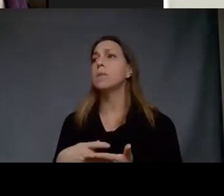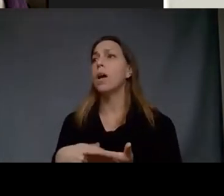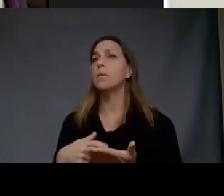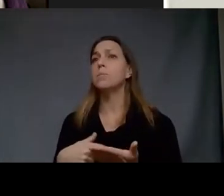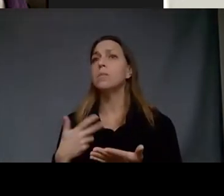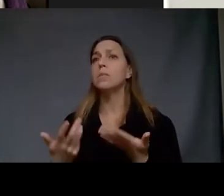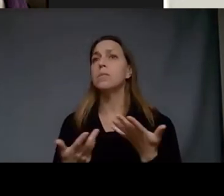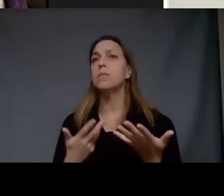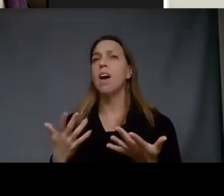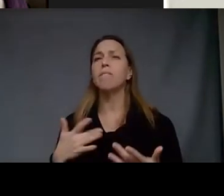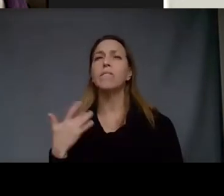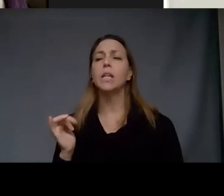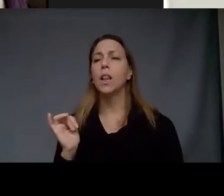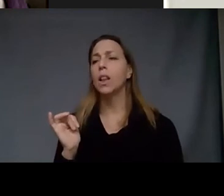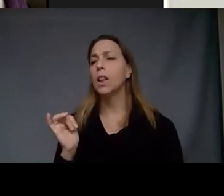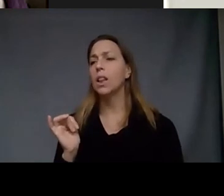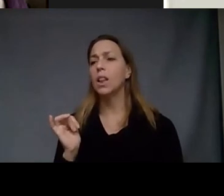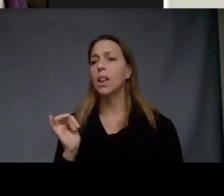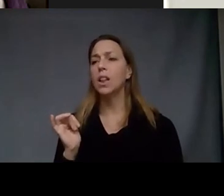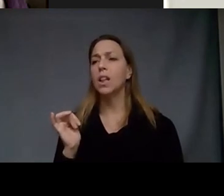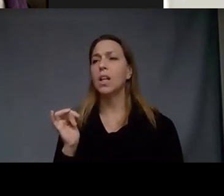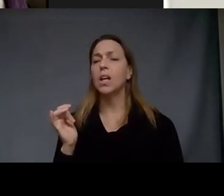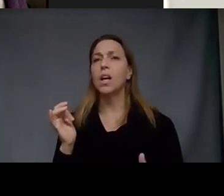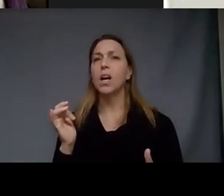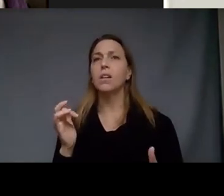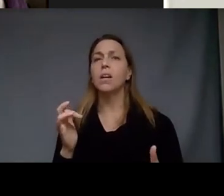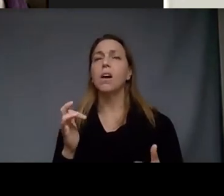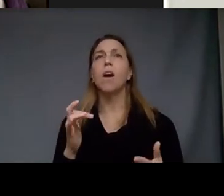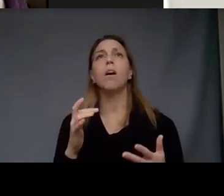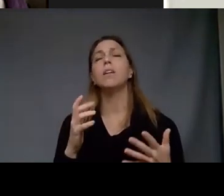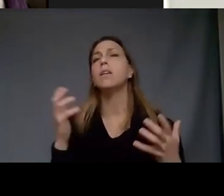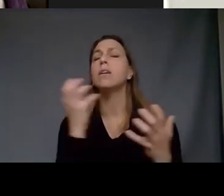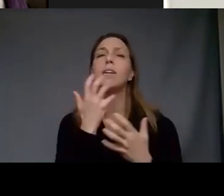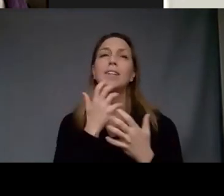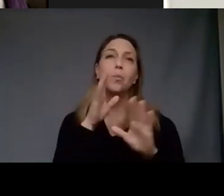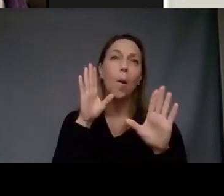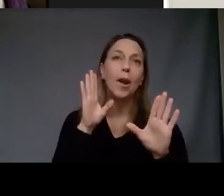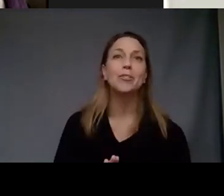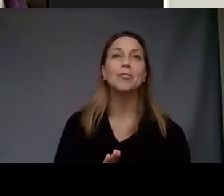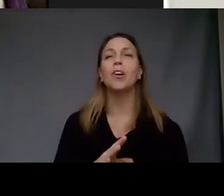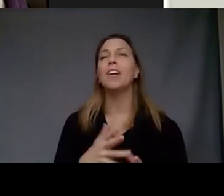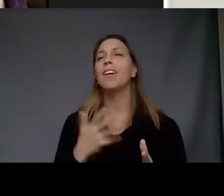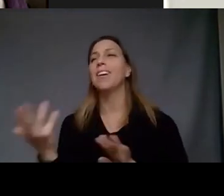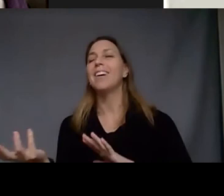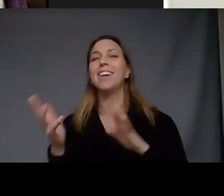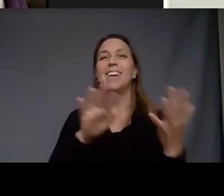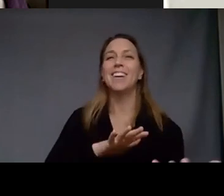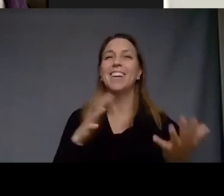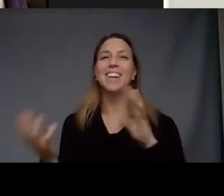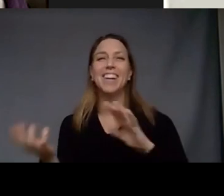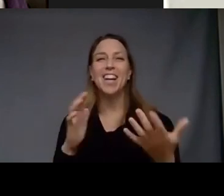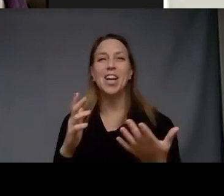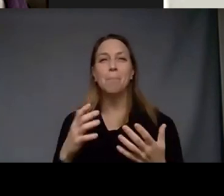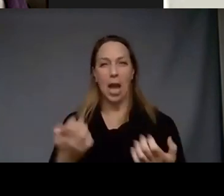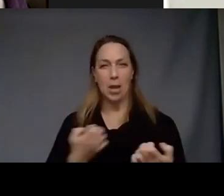just feel that I'm in paradise it's a it's a kind of emotional rollercoaster